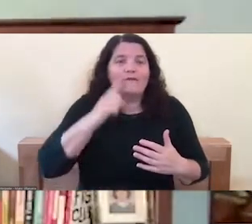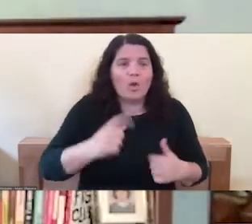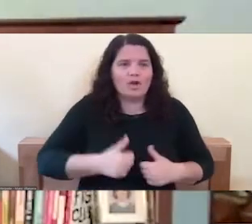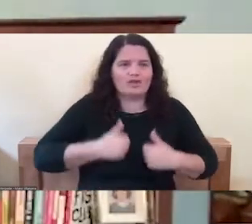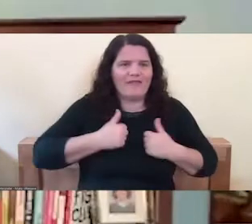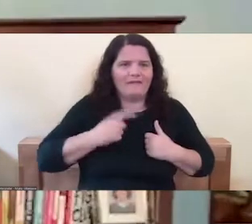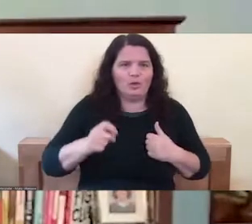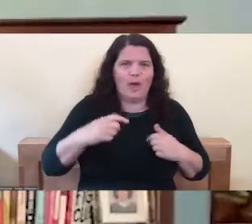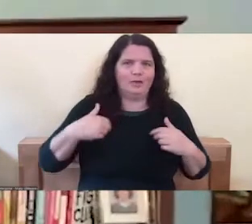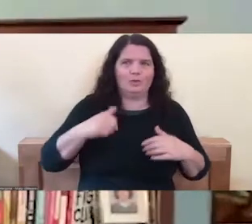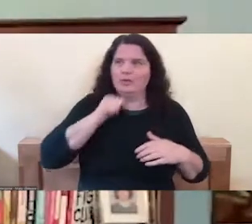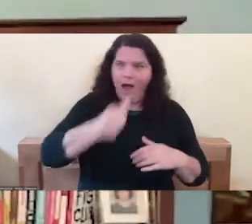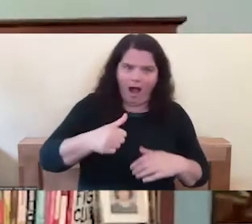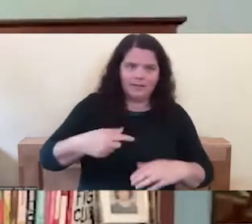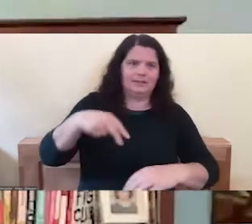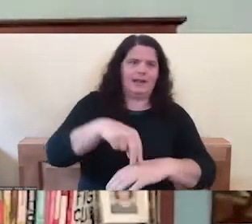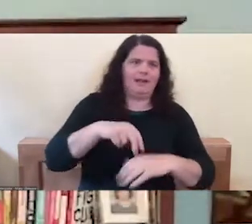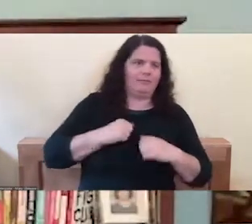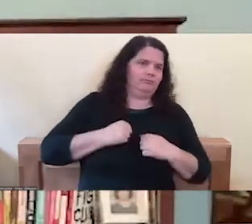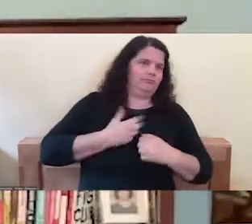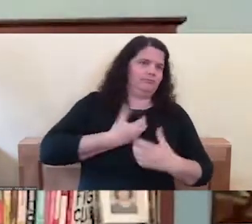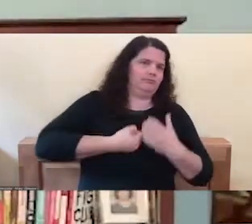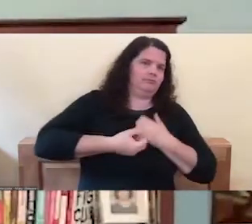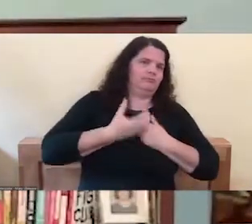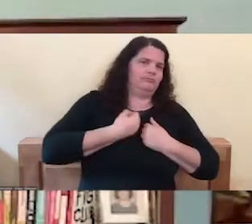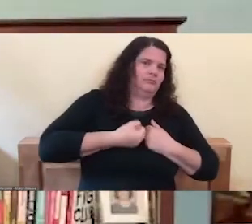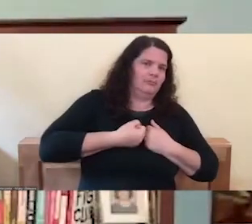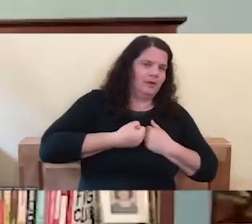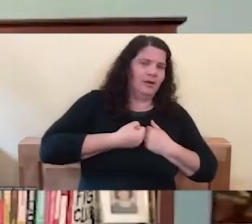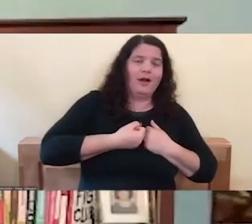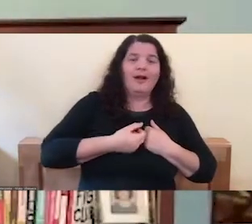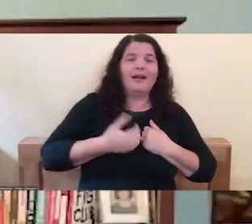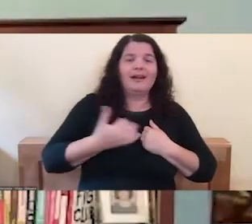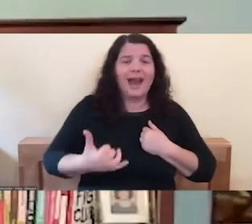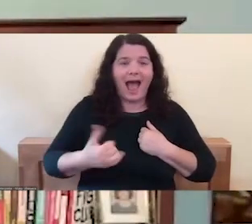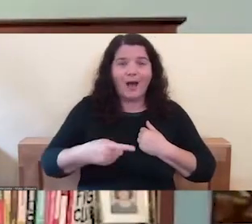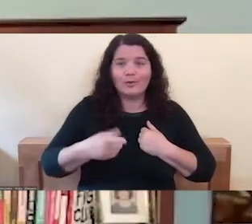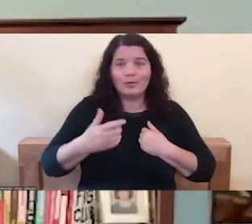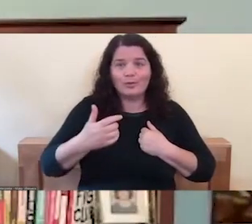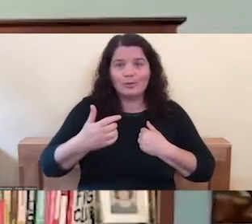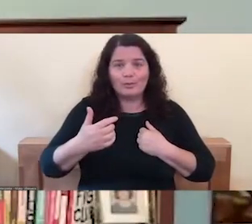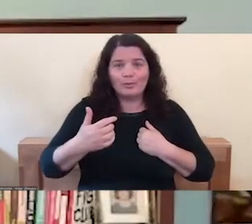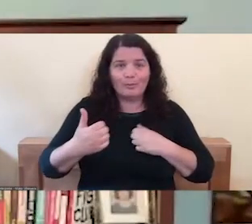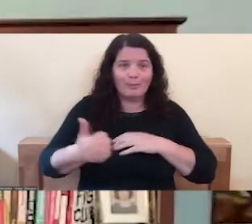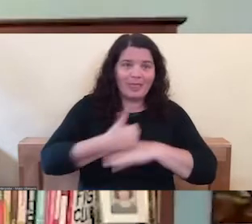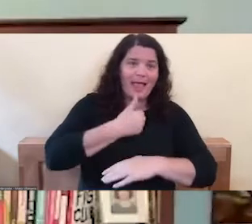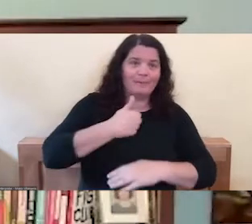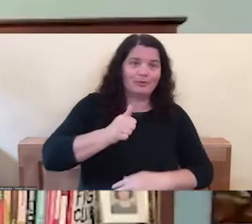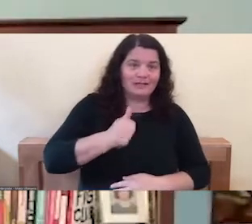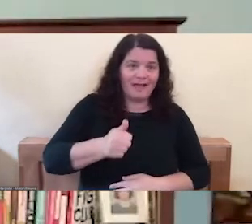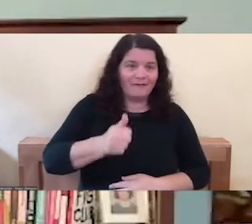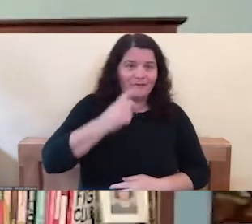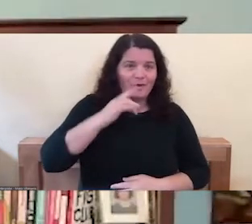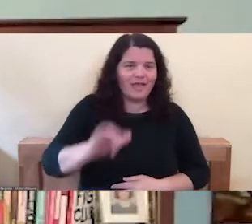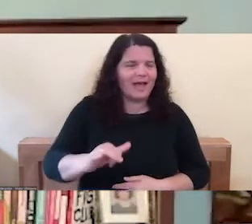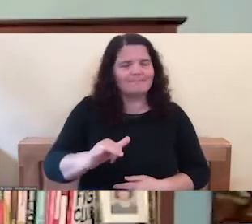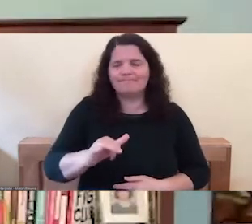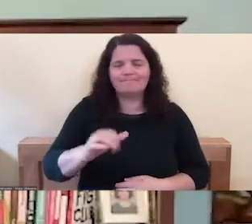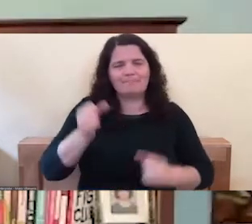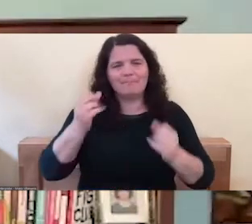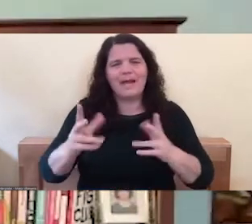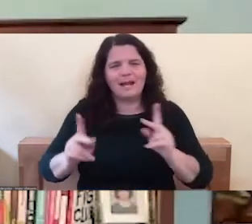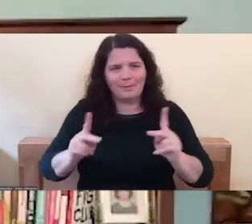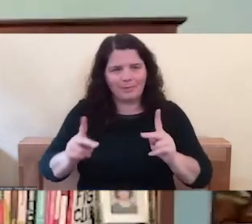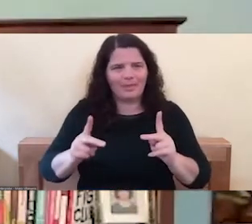You don't want to shame yourself or blame yourself for that. Unfortunately, a lot of people do, they internalize their experience and with